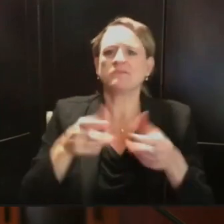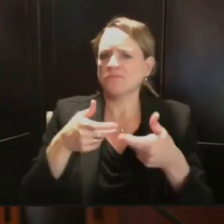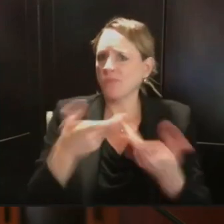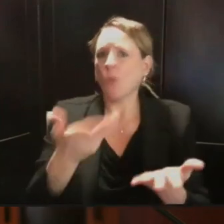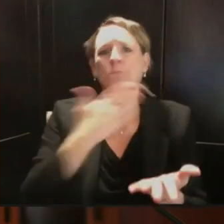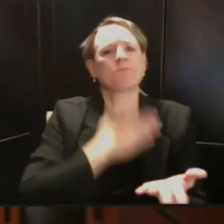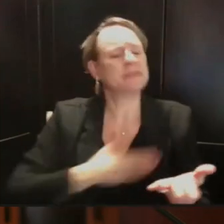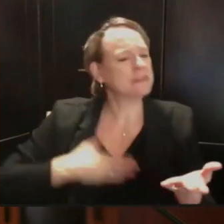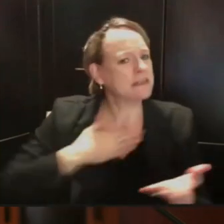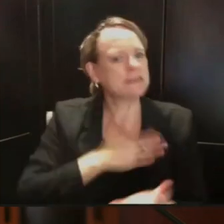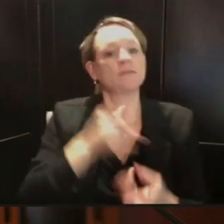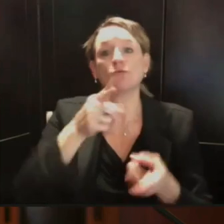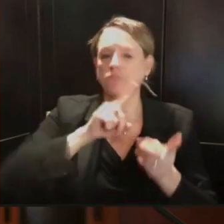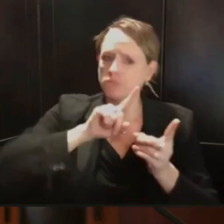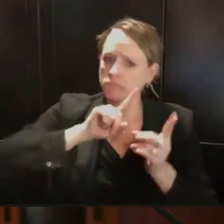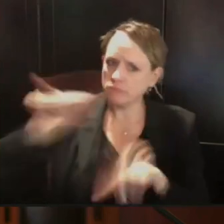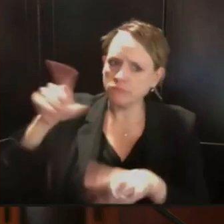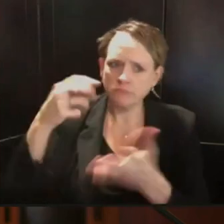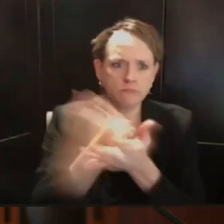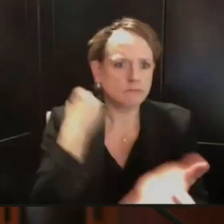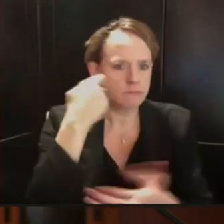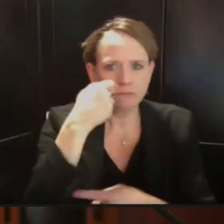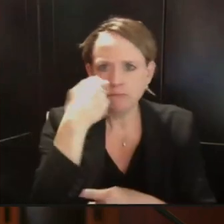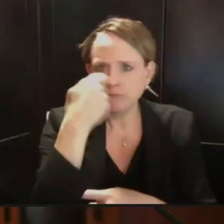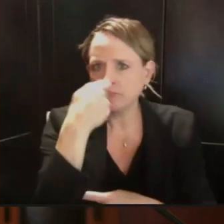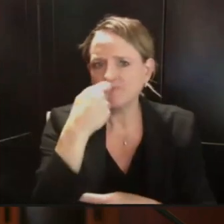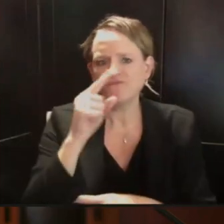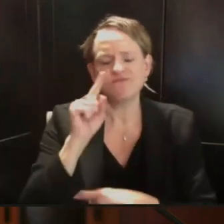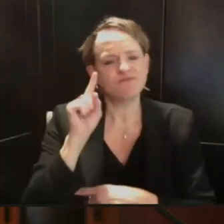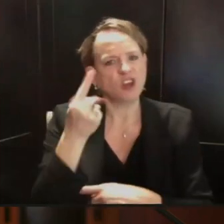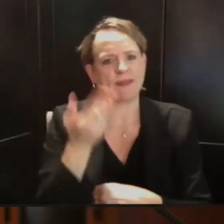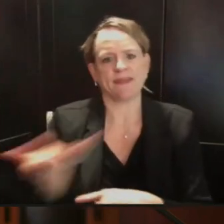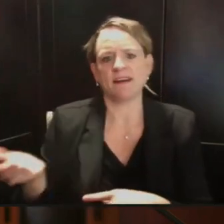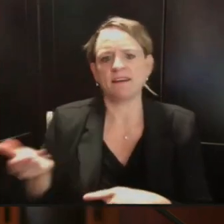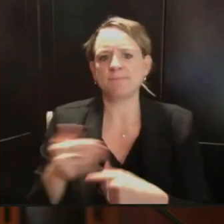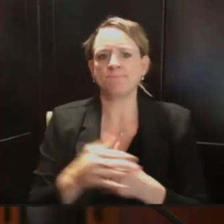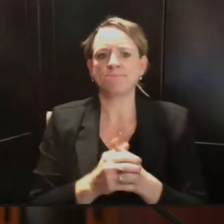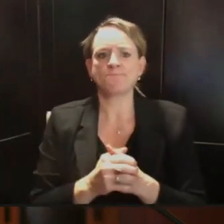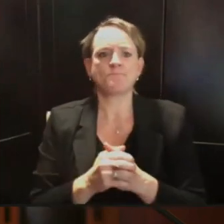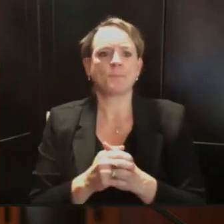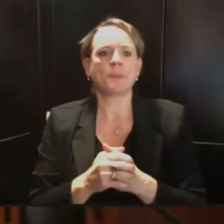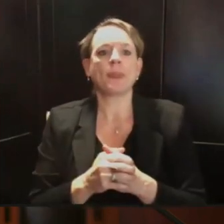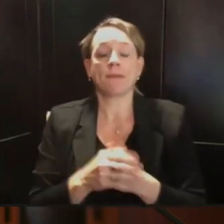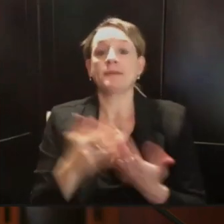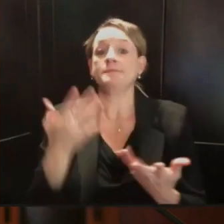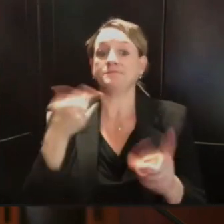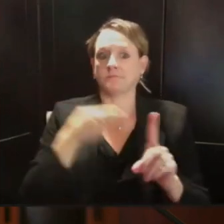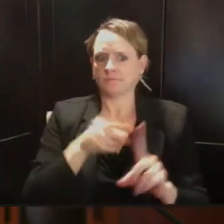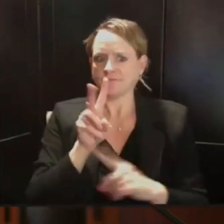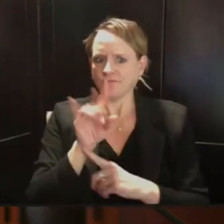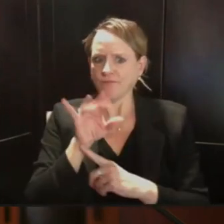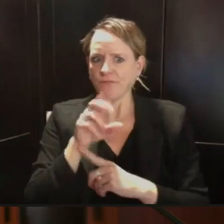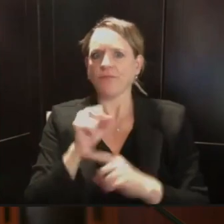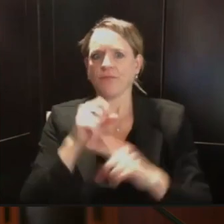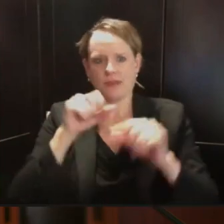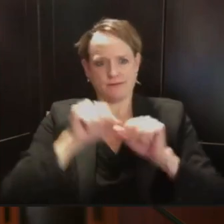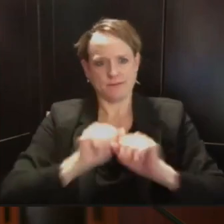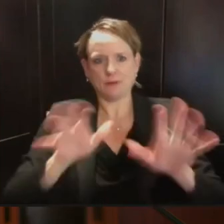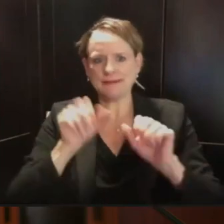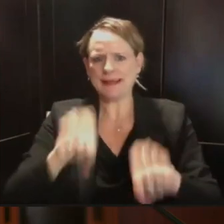step in us identifying where the virus is so that we can do the work that needs to follow to stop the spread.